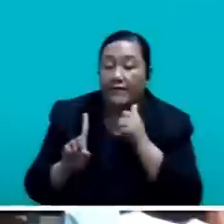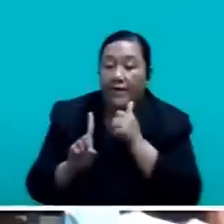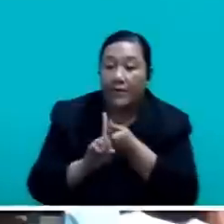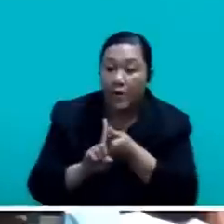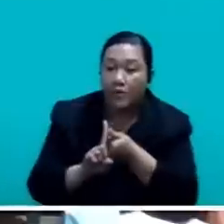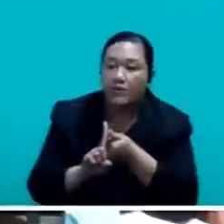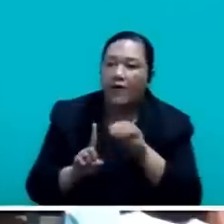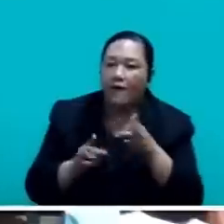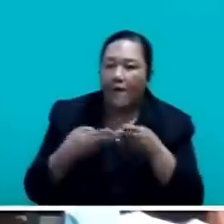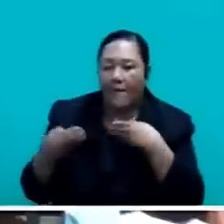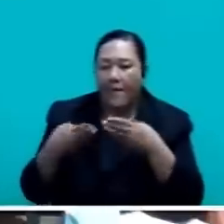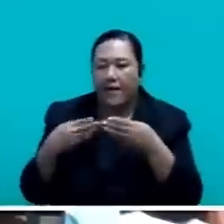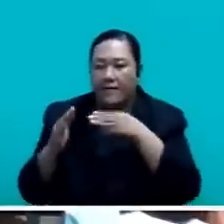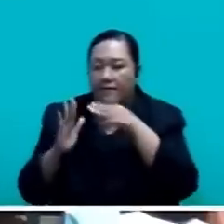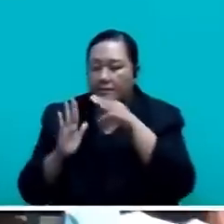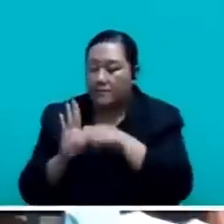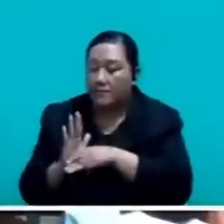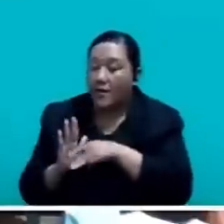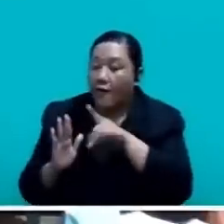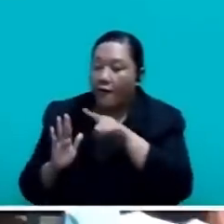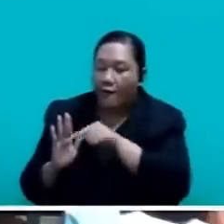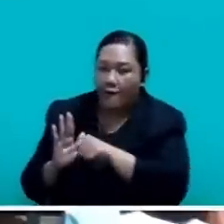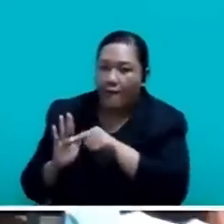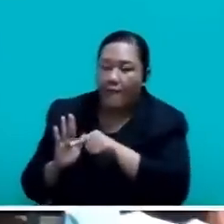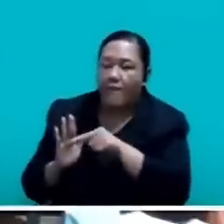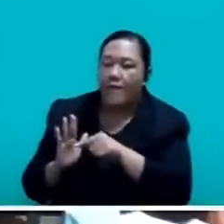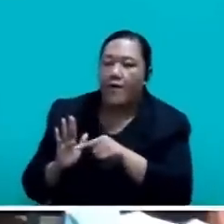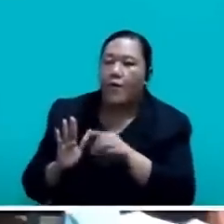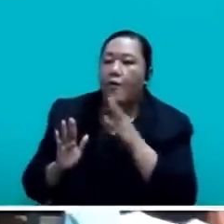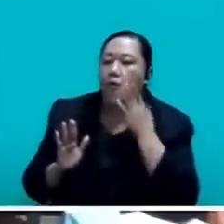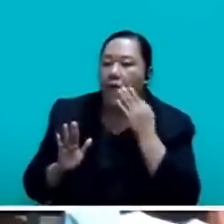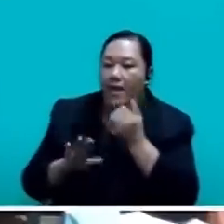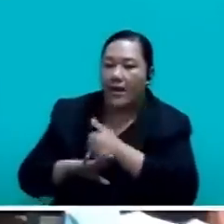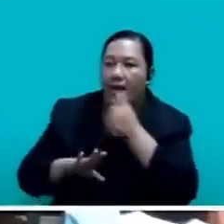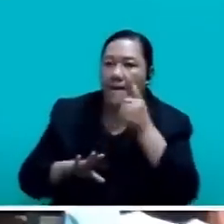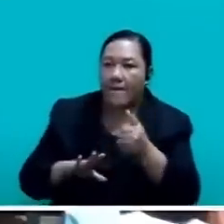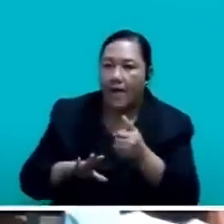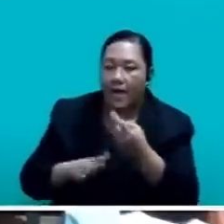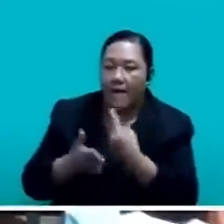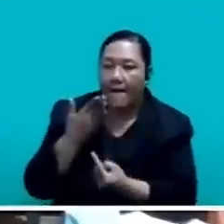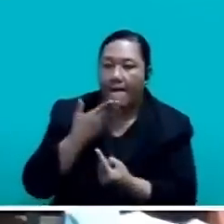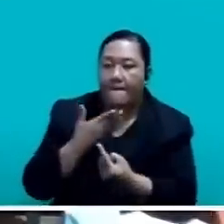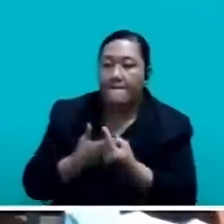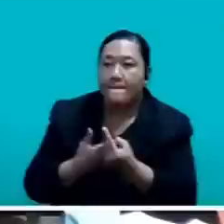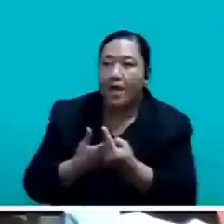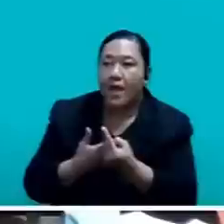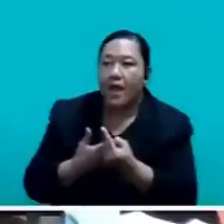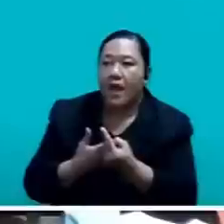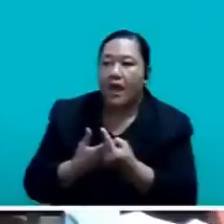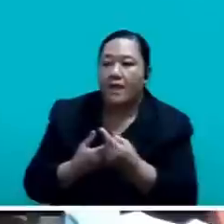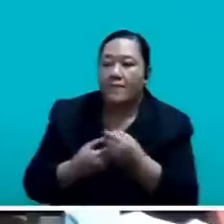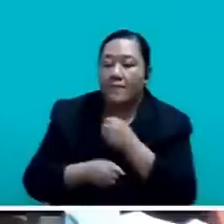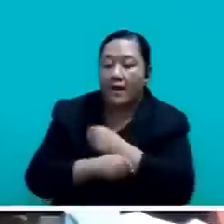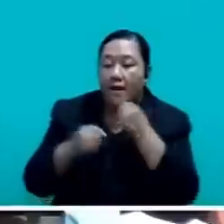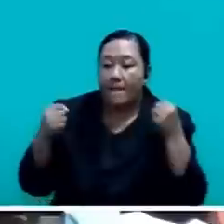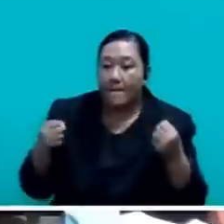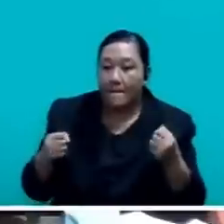purse since the coalition government took over on the 24th of December 2022.